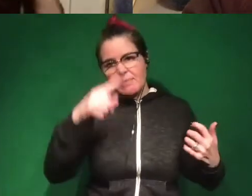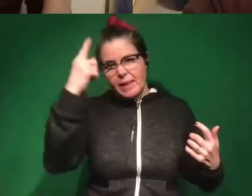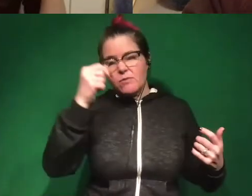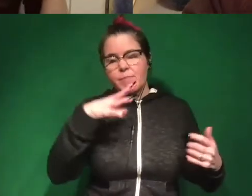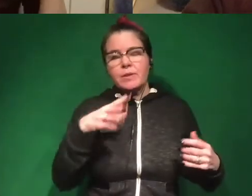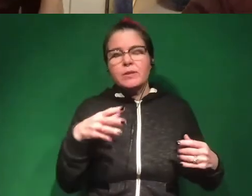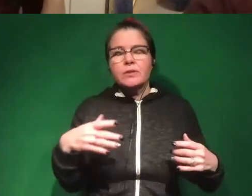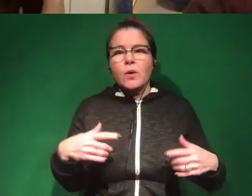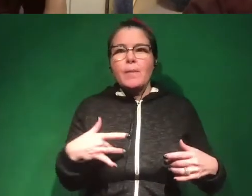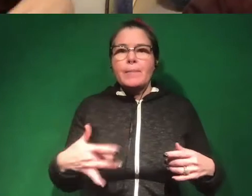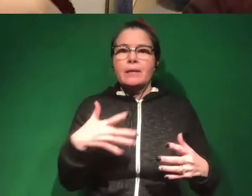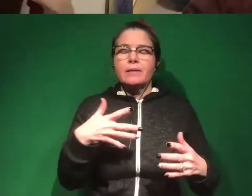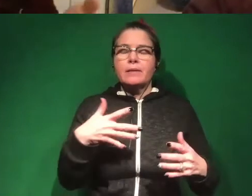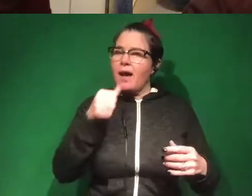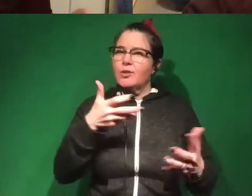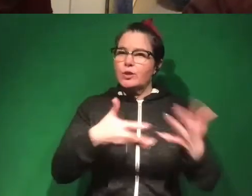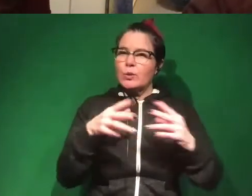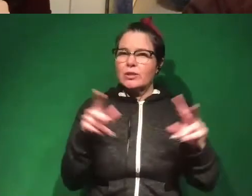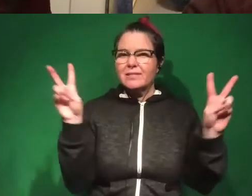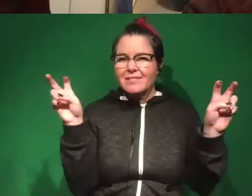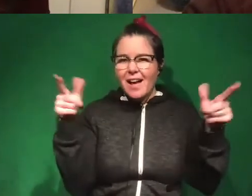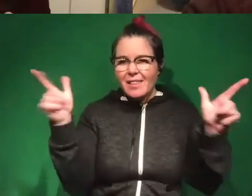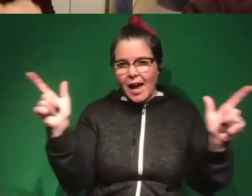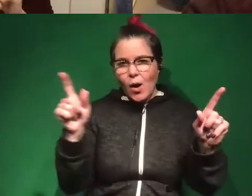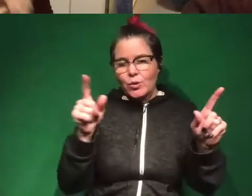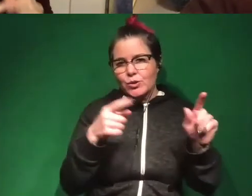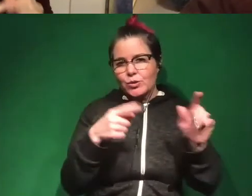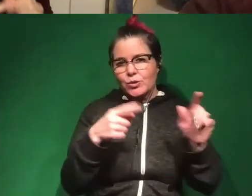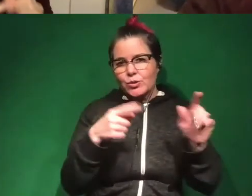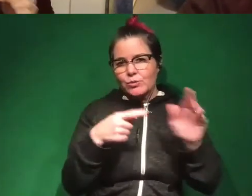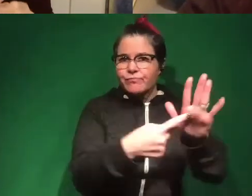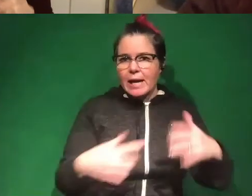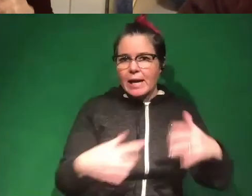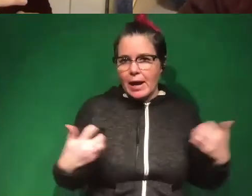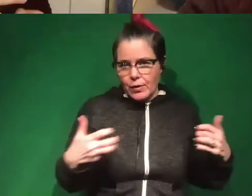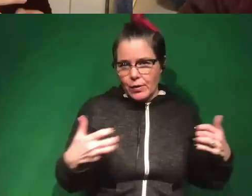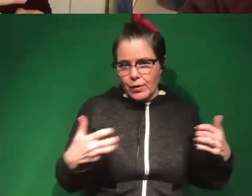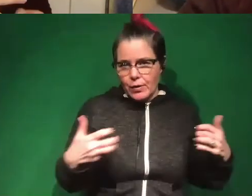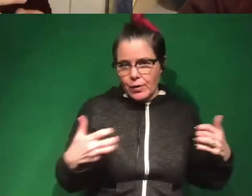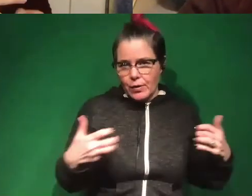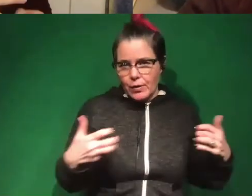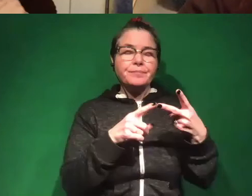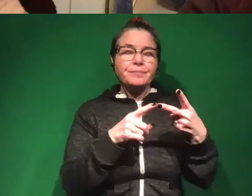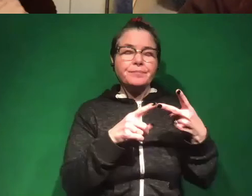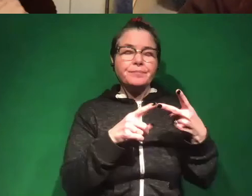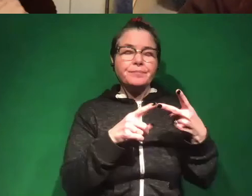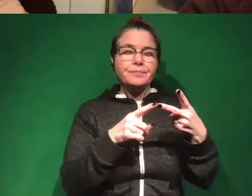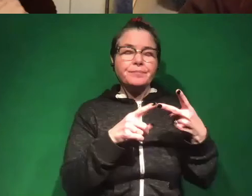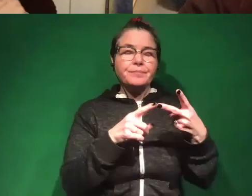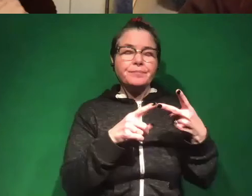be socially allowed to project anger. So that might be part of it. He also argues that black Americans have been,